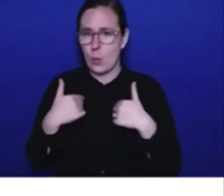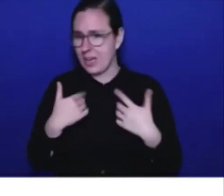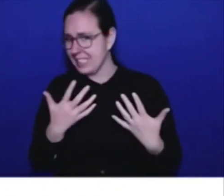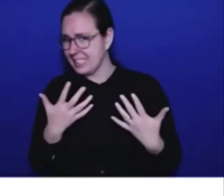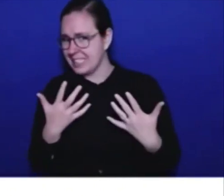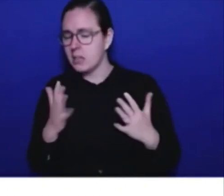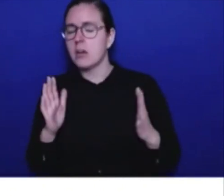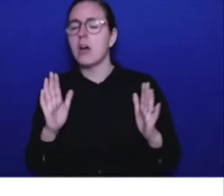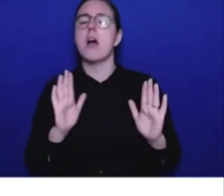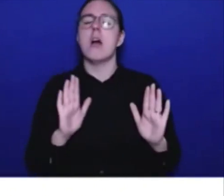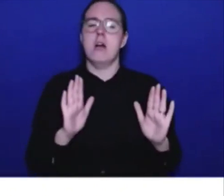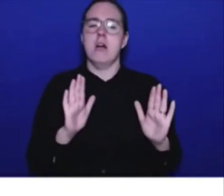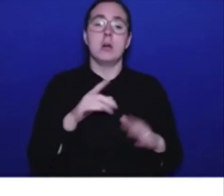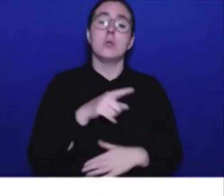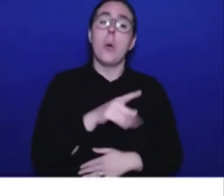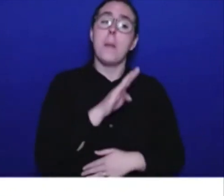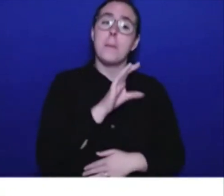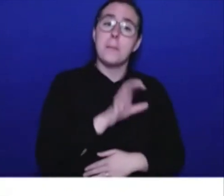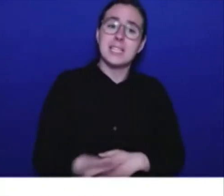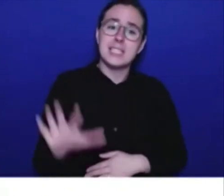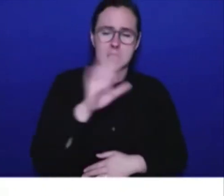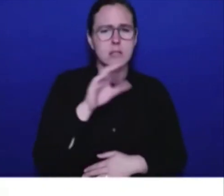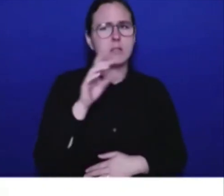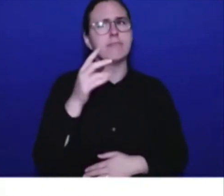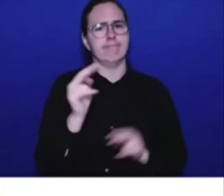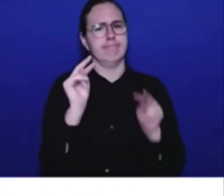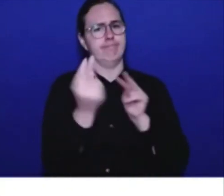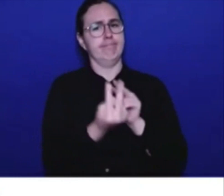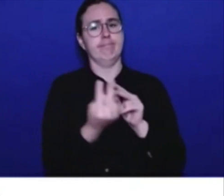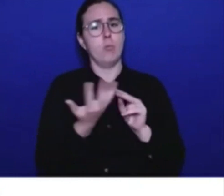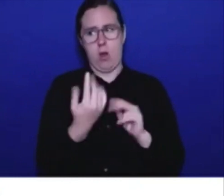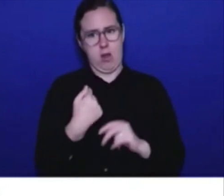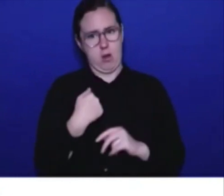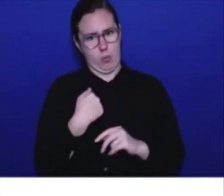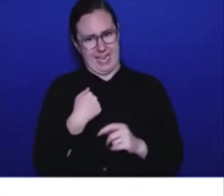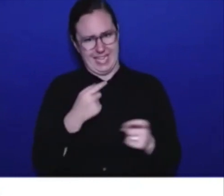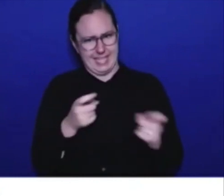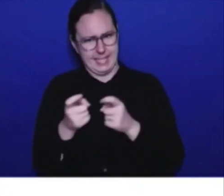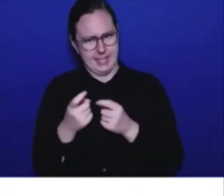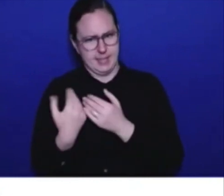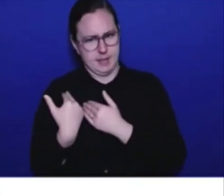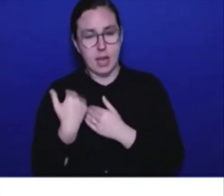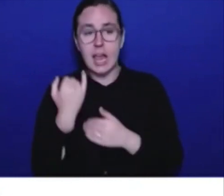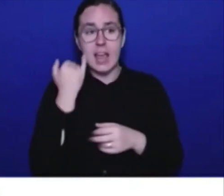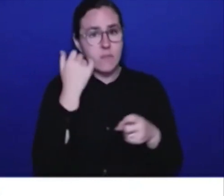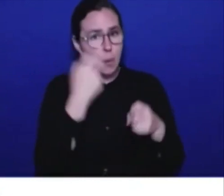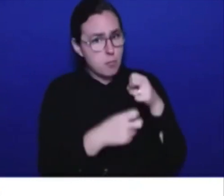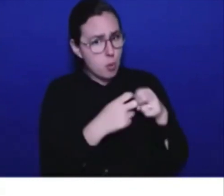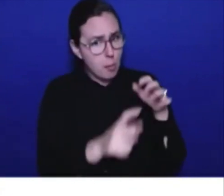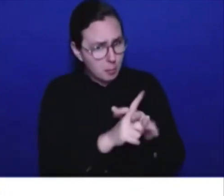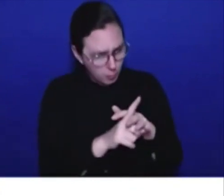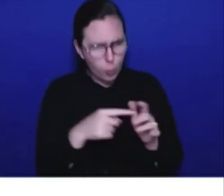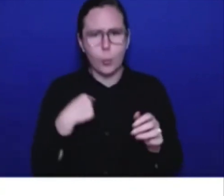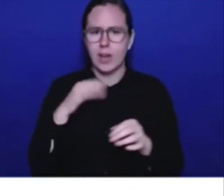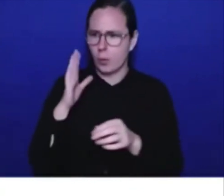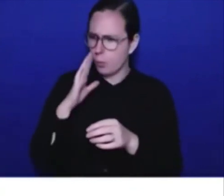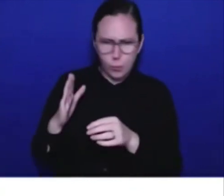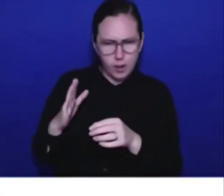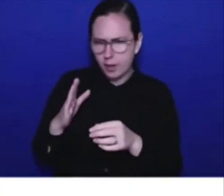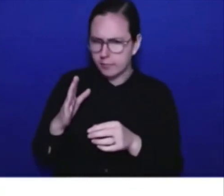interests in mind. And when we identify issues, we'll work closely with the CEO and his team to address those issues.